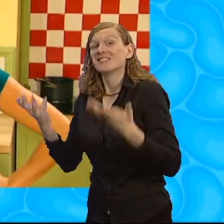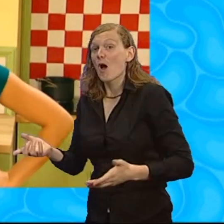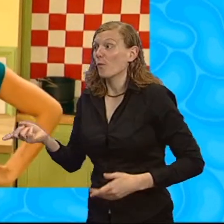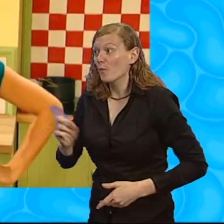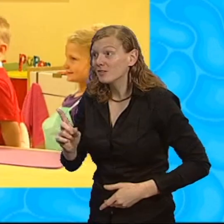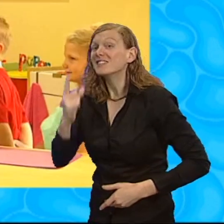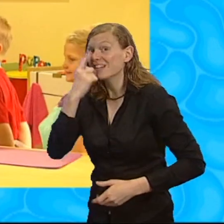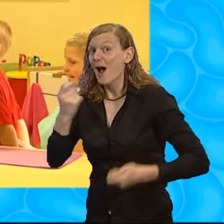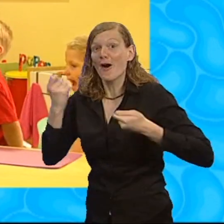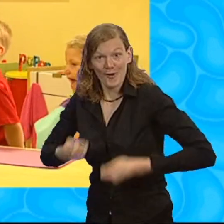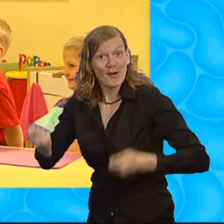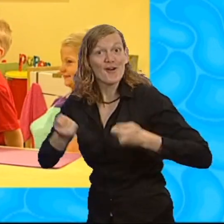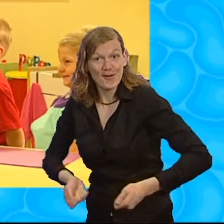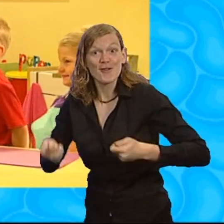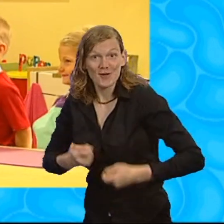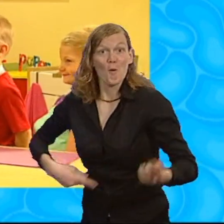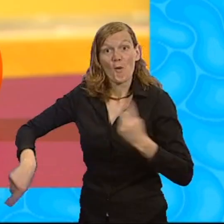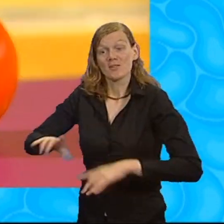Let's get cooking, everyone. Yes.